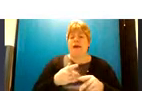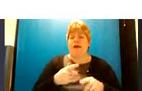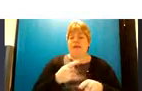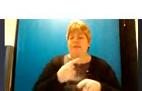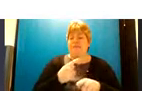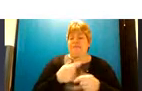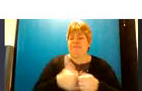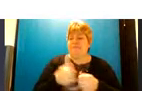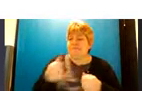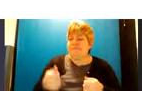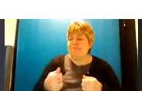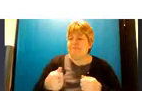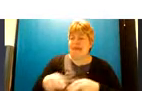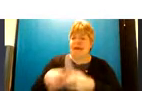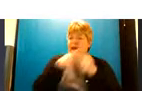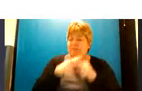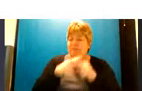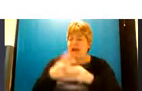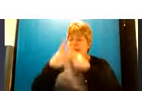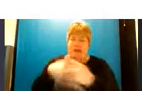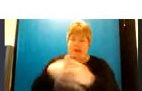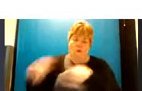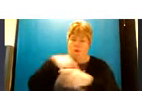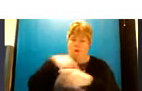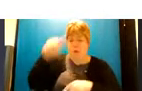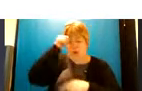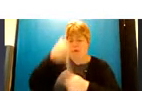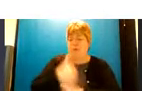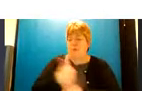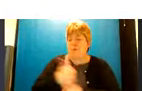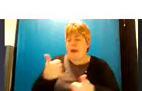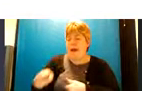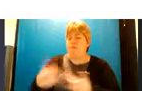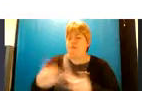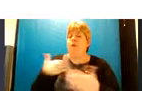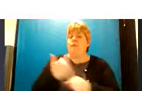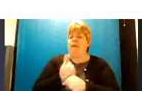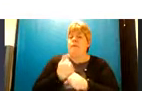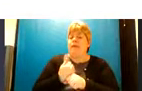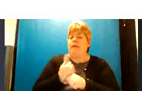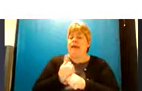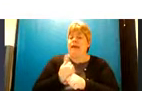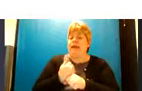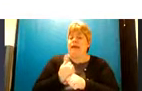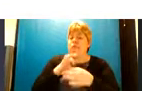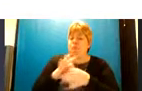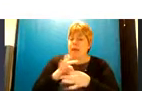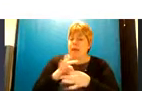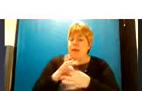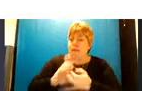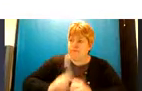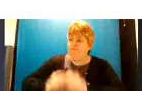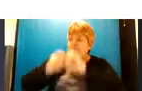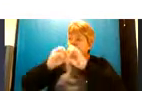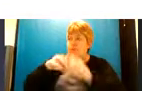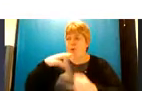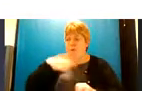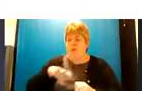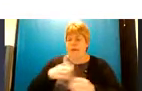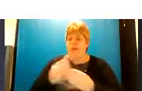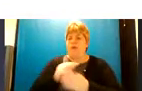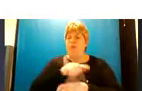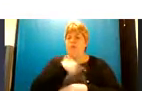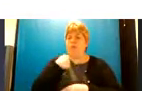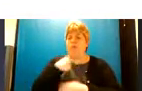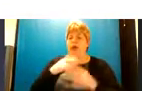their families carers and everybody who knows them um so we've been making um forming the relationships and the connections that we need with the suicide prevention